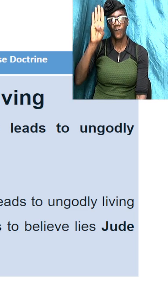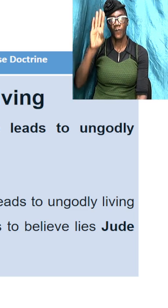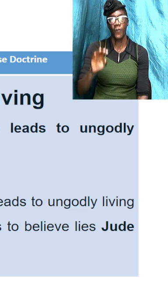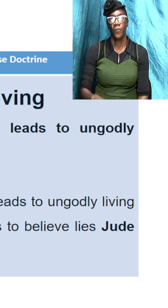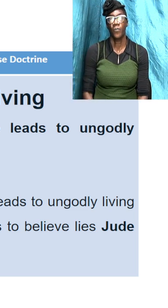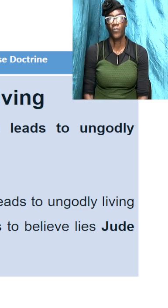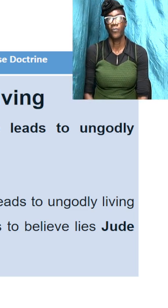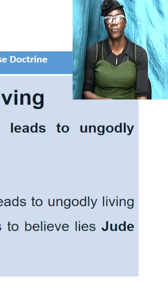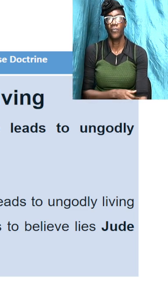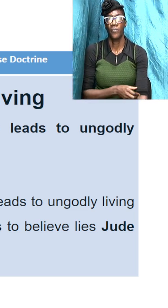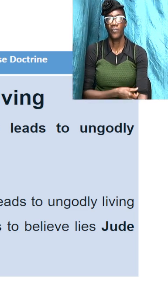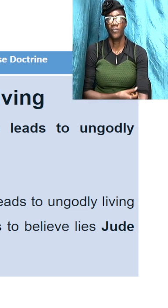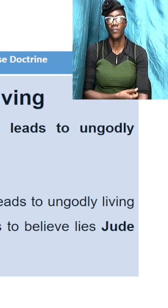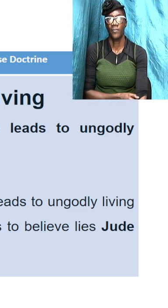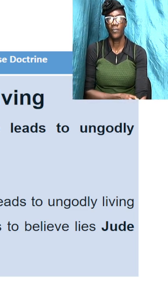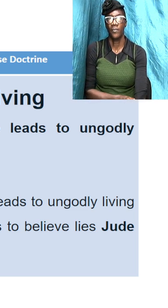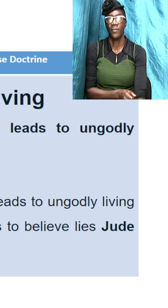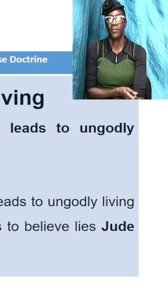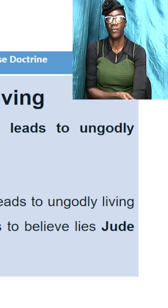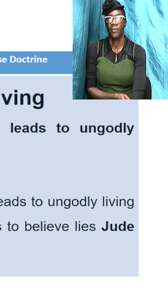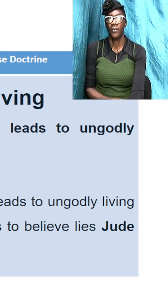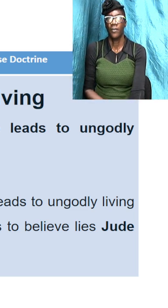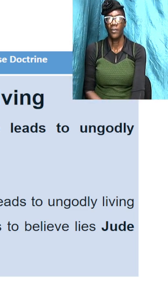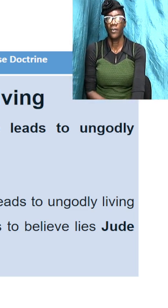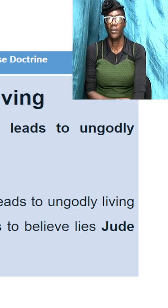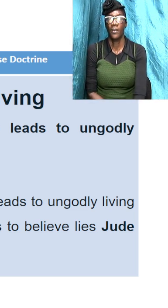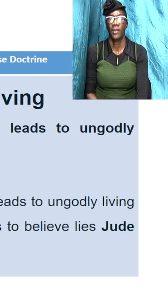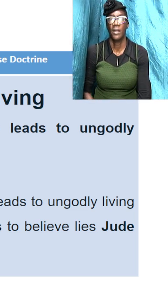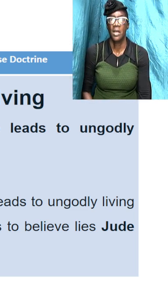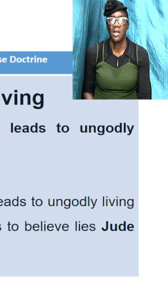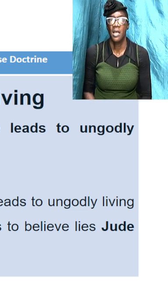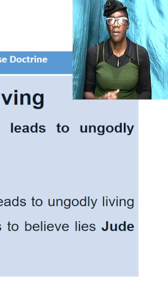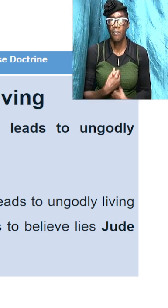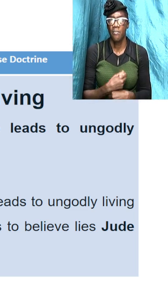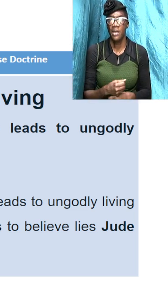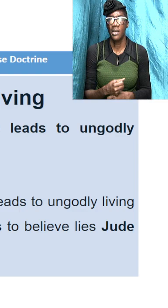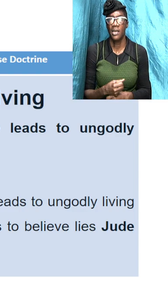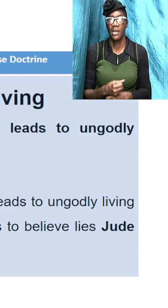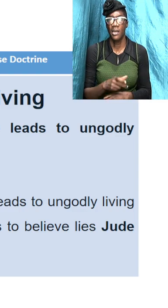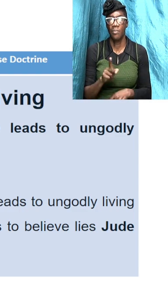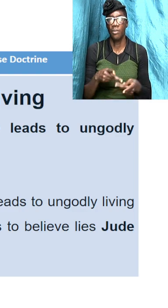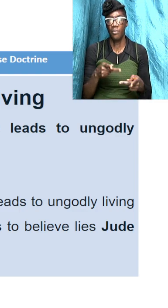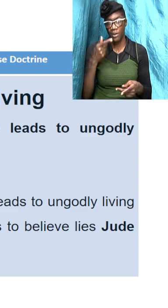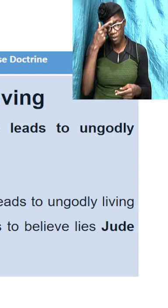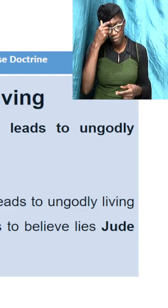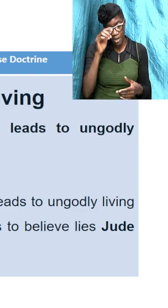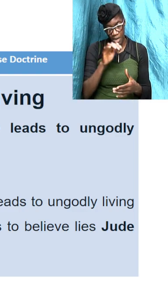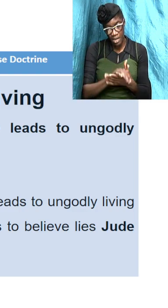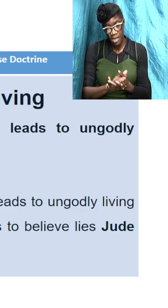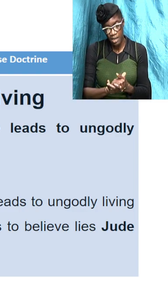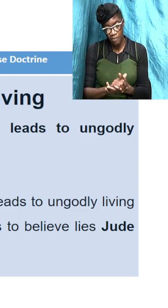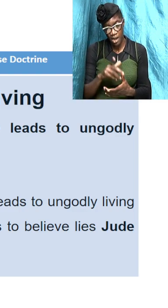ungodly living by casting folks causing folks to believe a lie